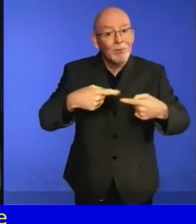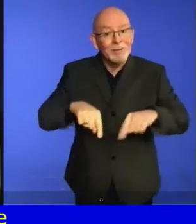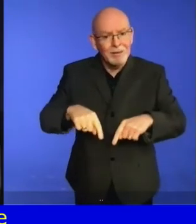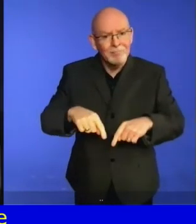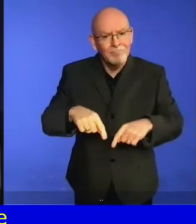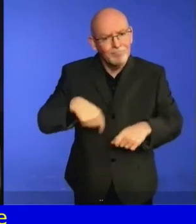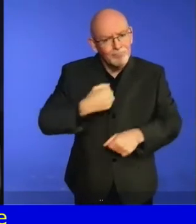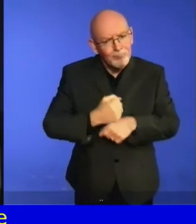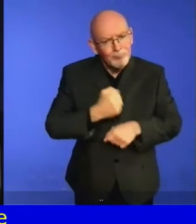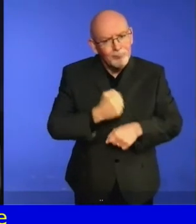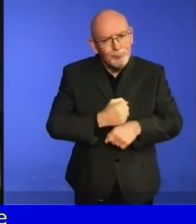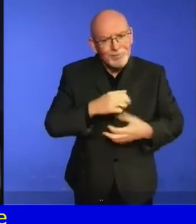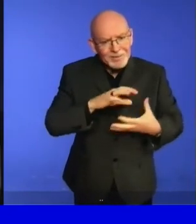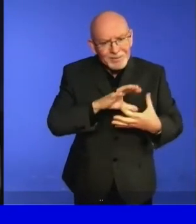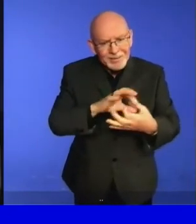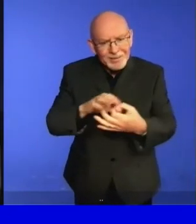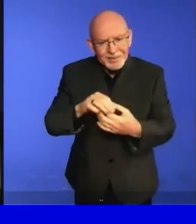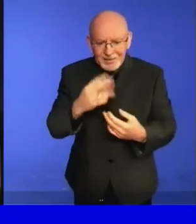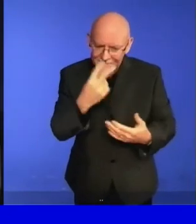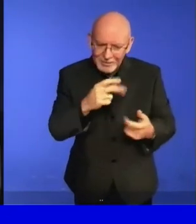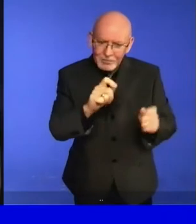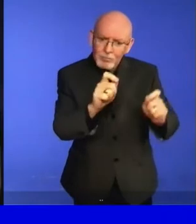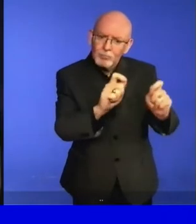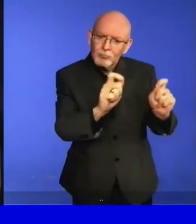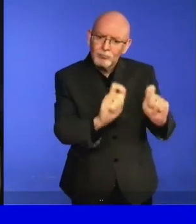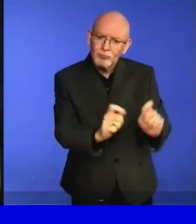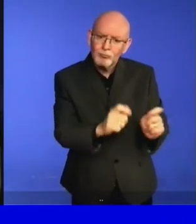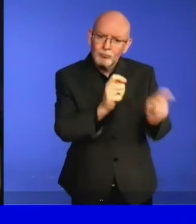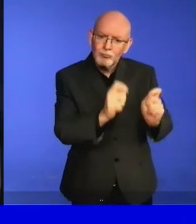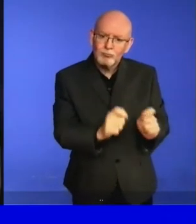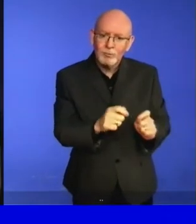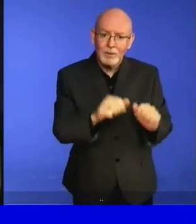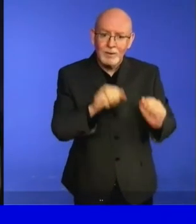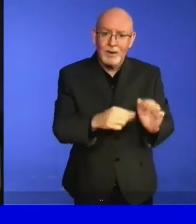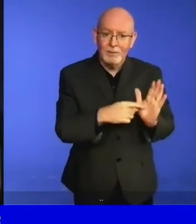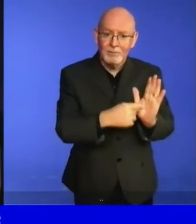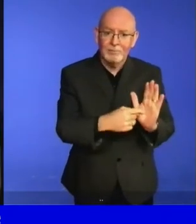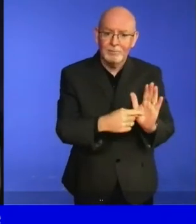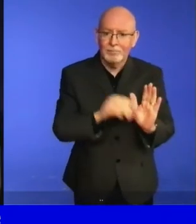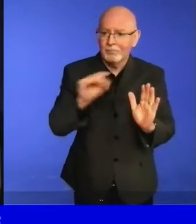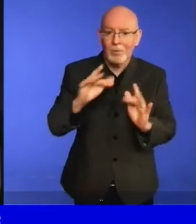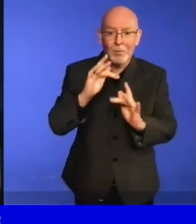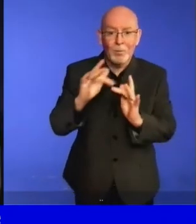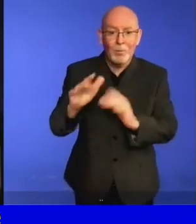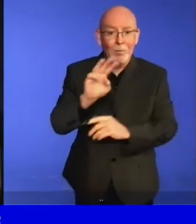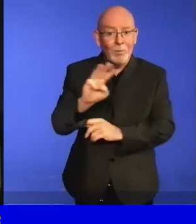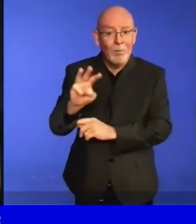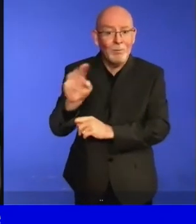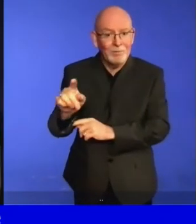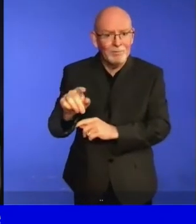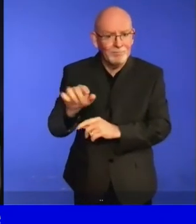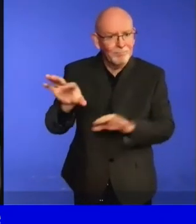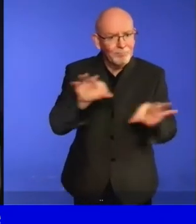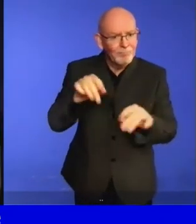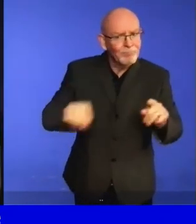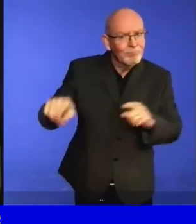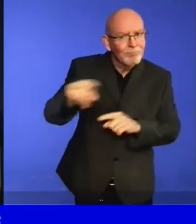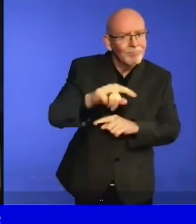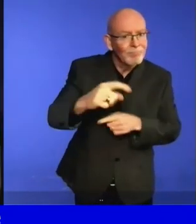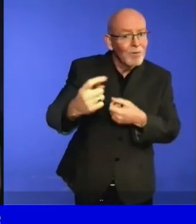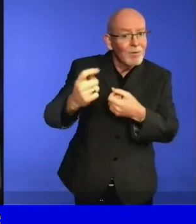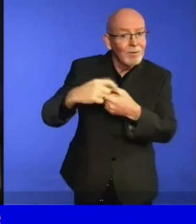discussion in its next in-person session. Mr. Laszlo Lovasi, coordinator of the committee's